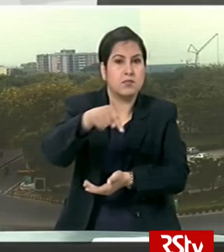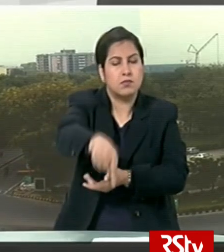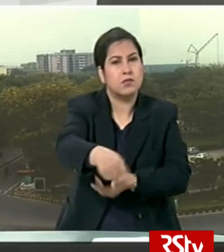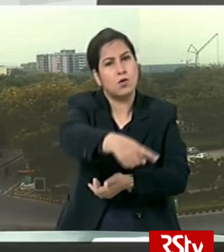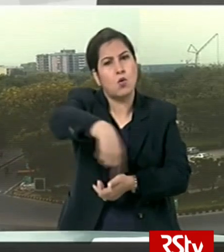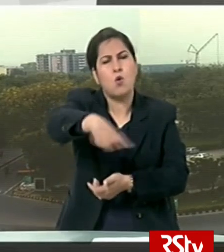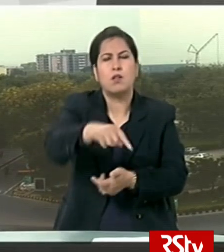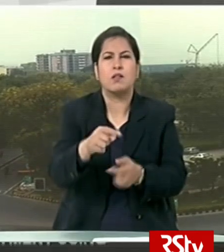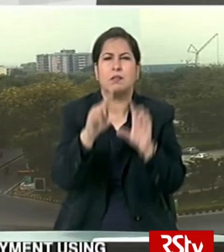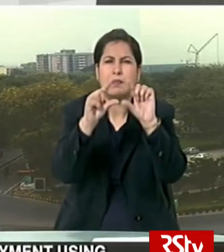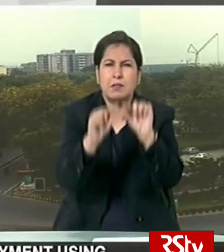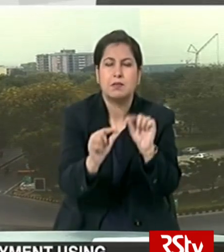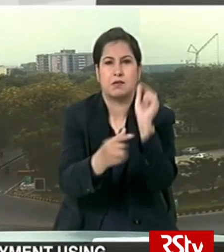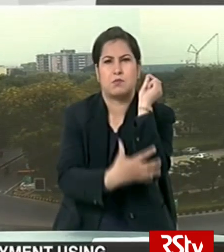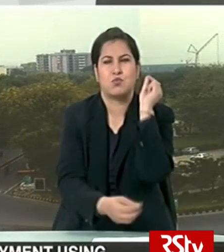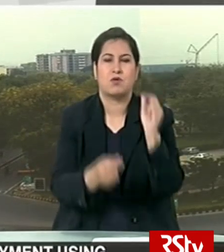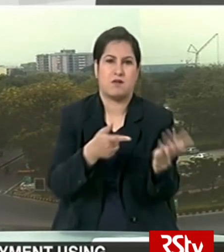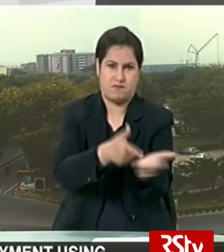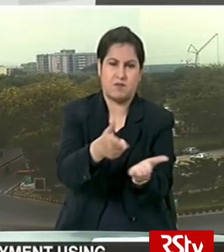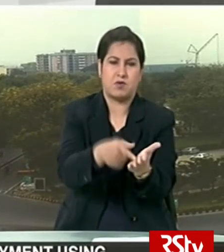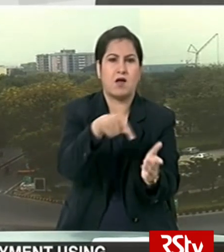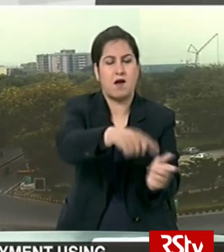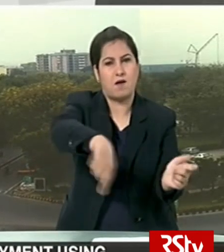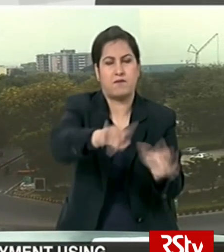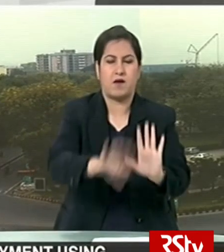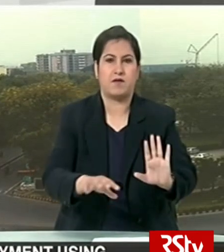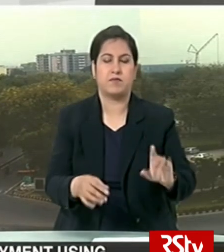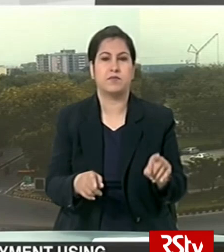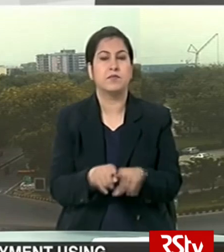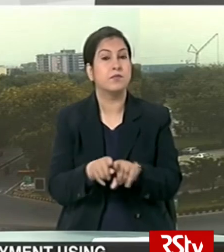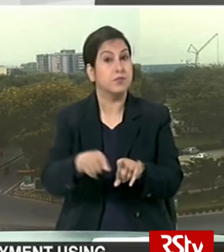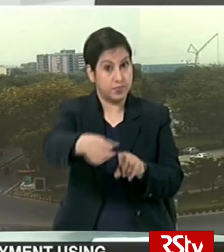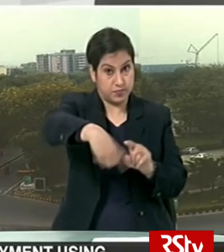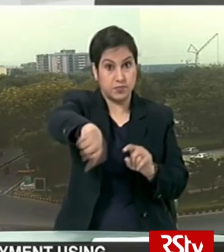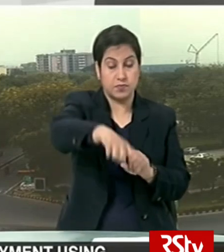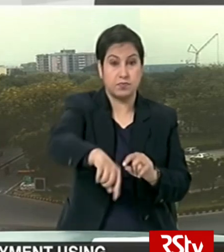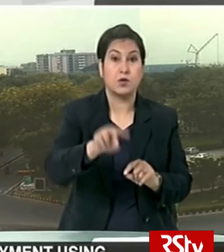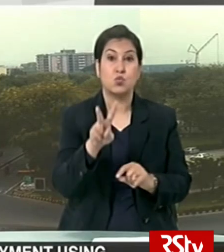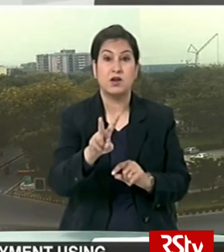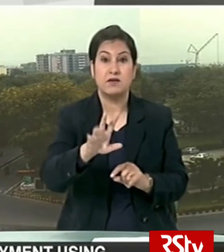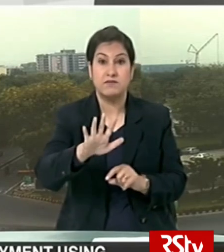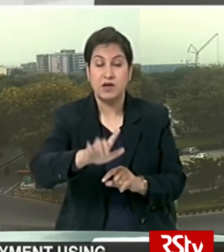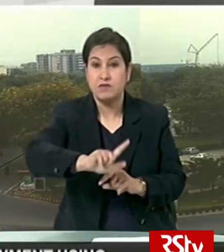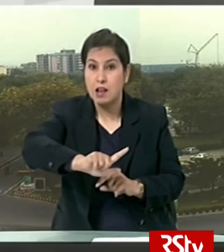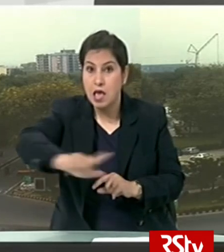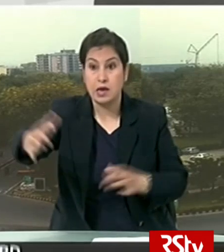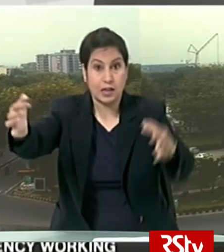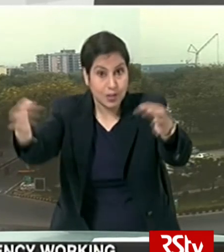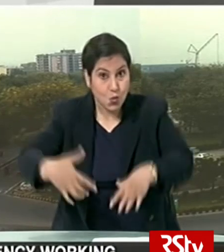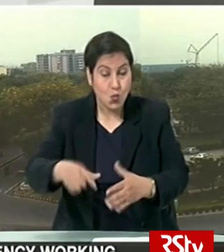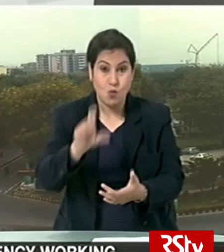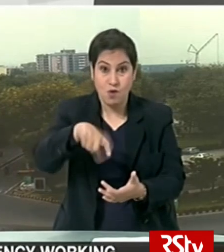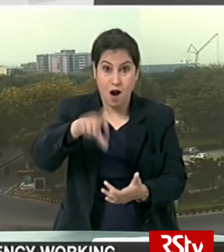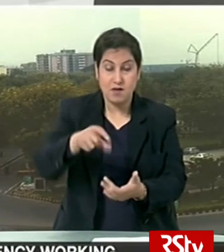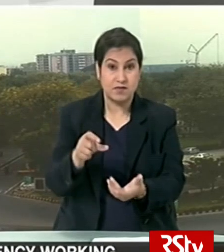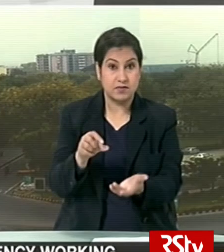marginal farmers so we have not forgotten them and those 25 lakh new kisan credit